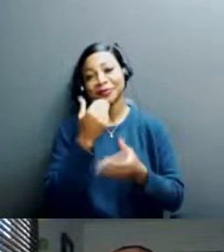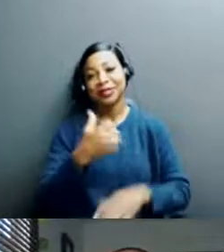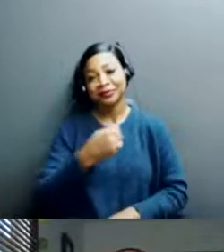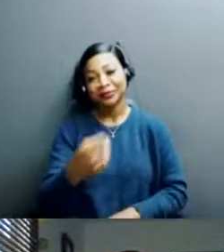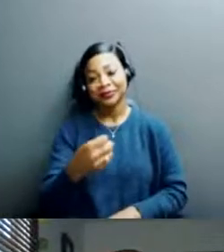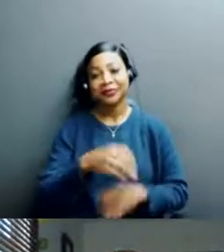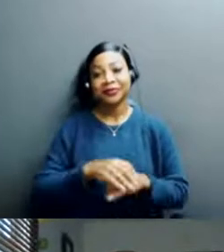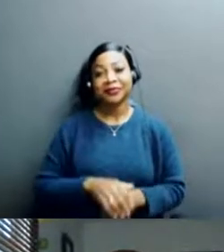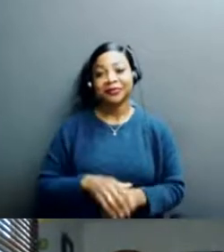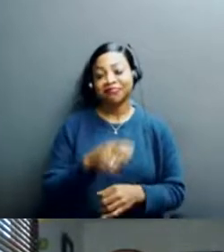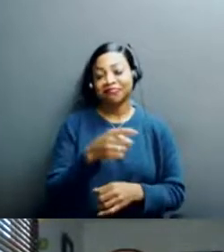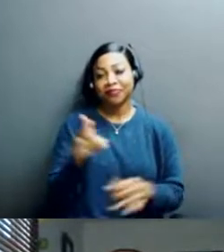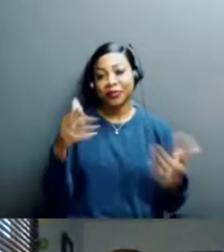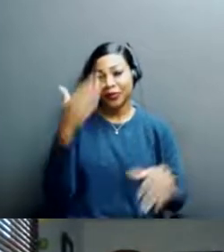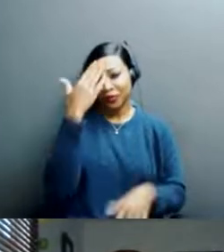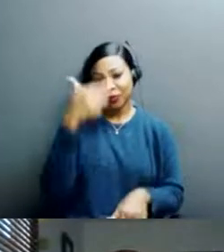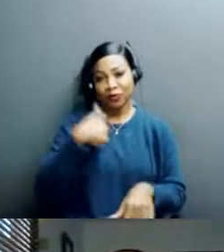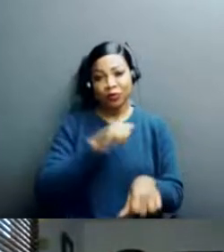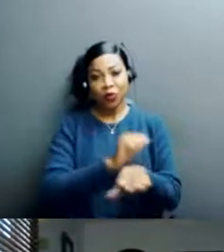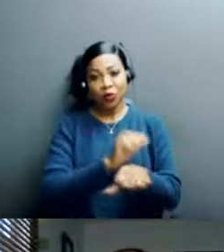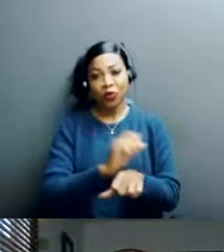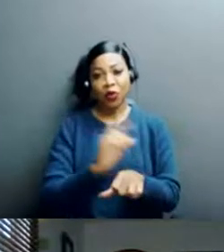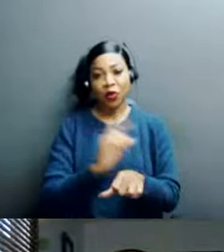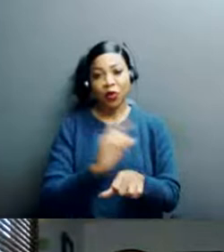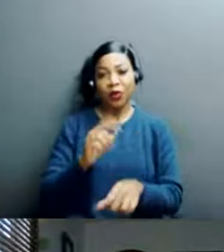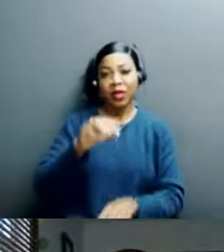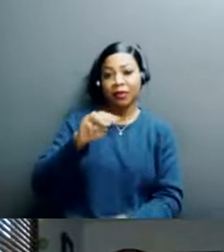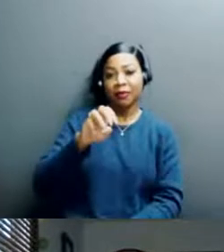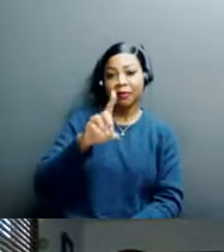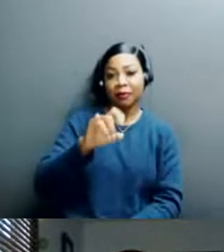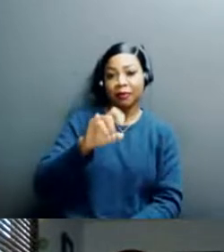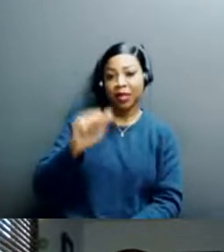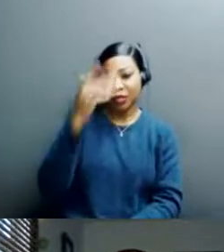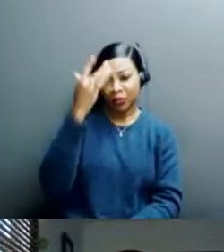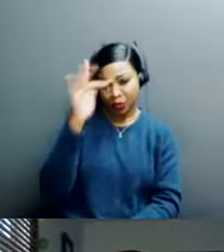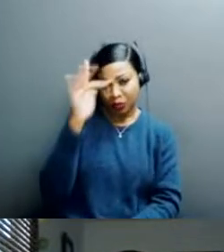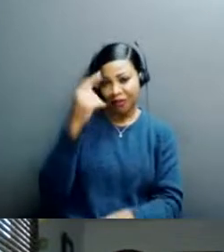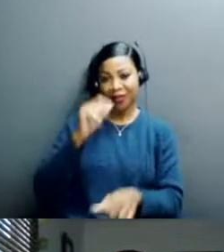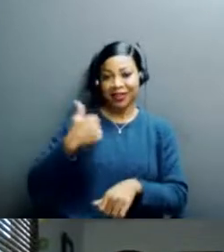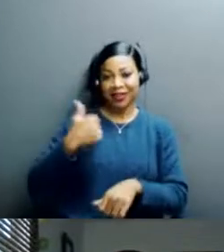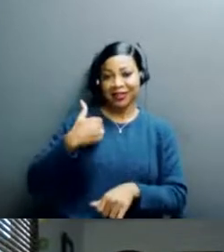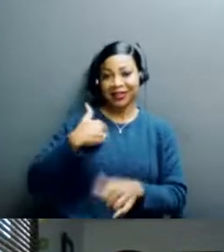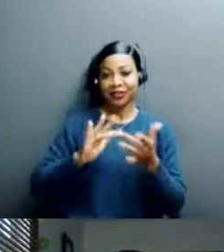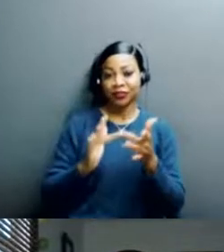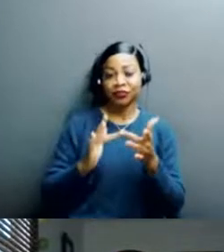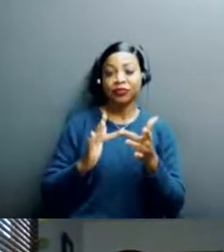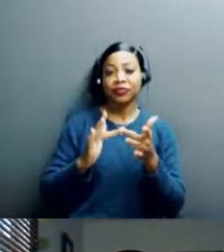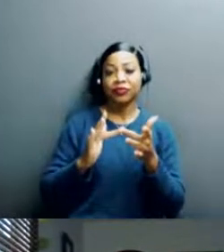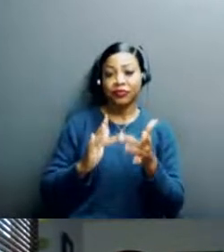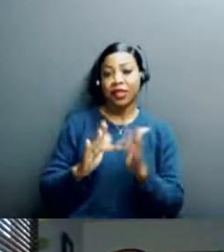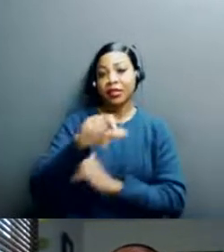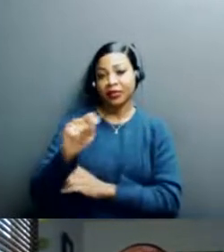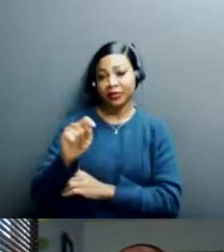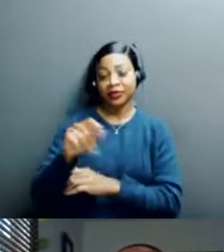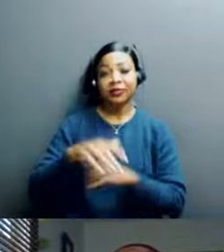As you know, I work with MediaSmart, so we're Canada Centre for Digital Media Literacy. And for us, you know, at its